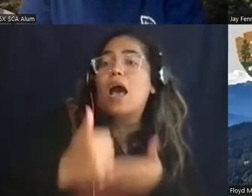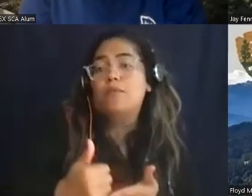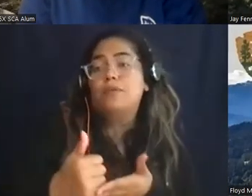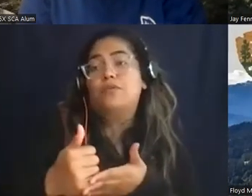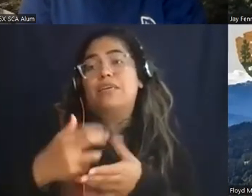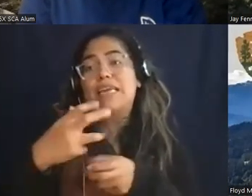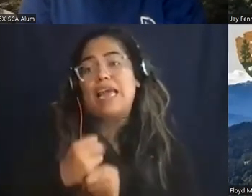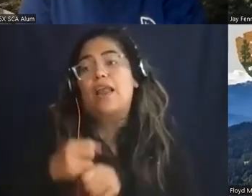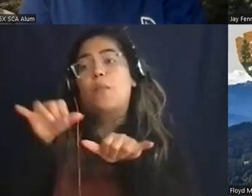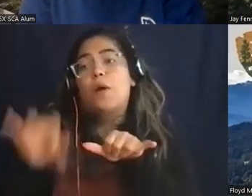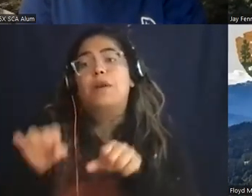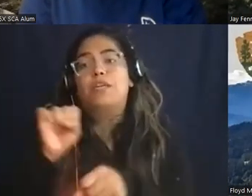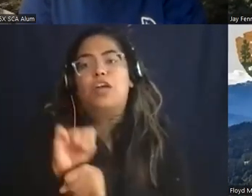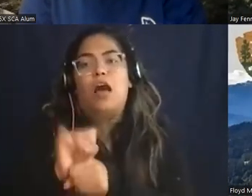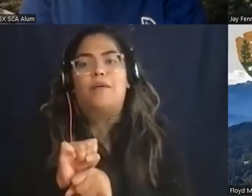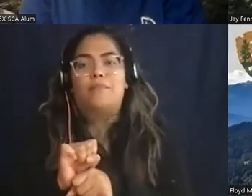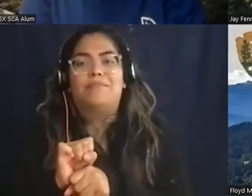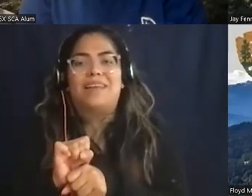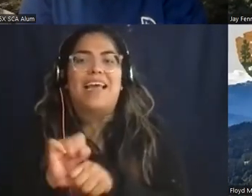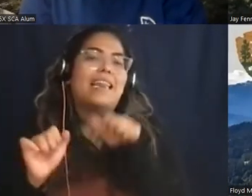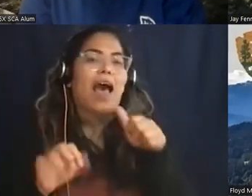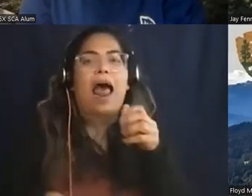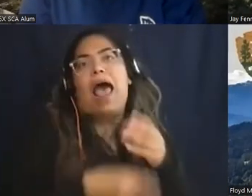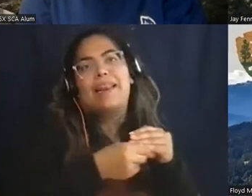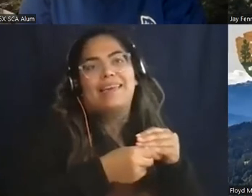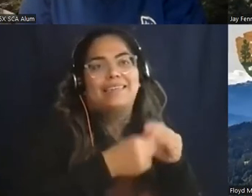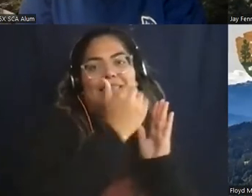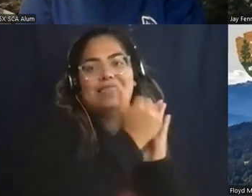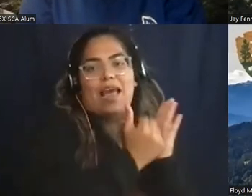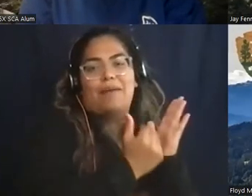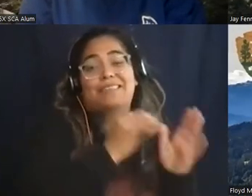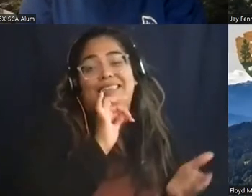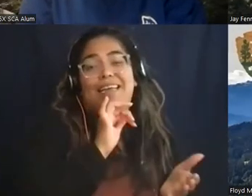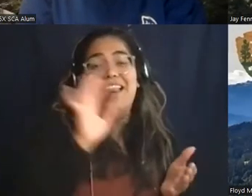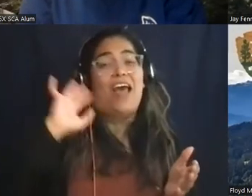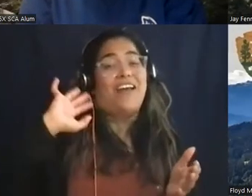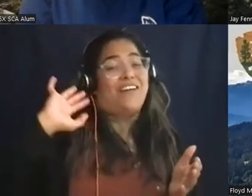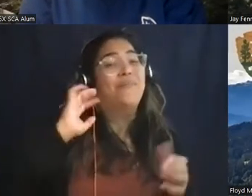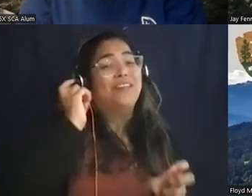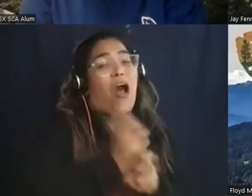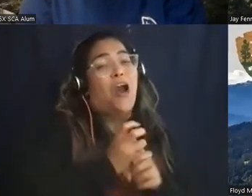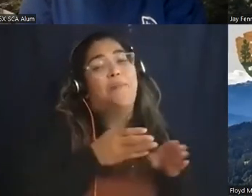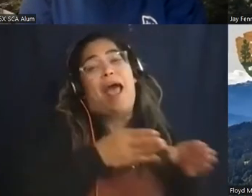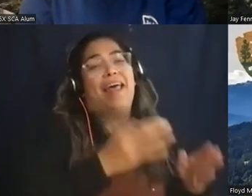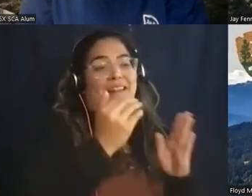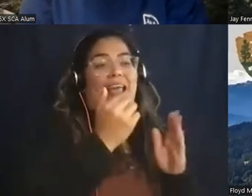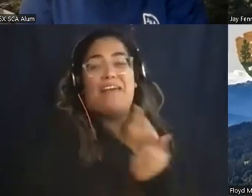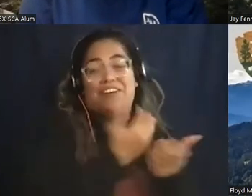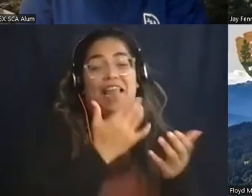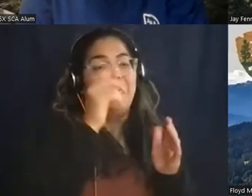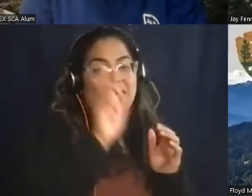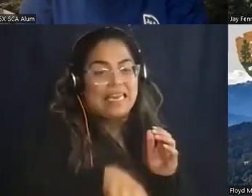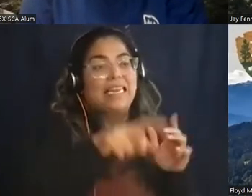permanent job without those other steps i had to go through i it was a hard path back in the old days ever to do the